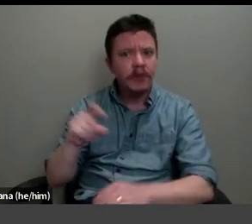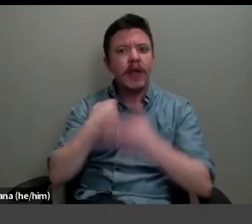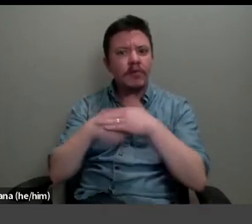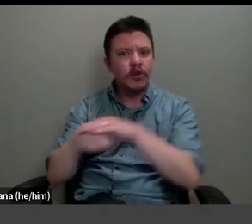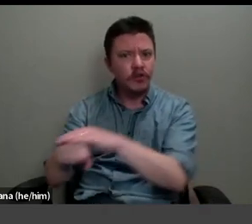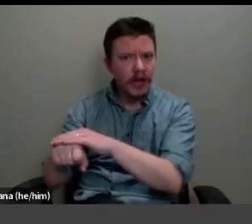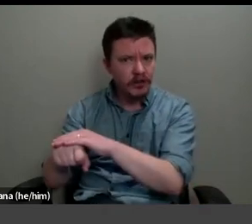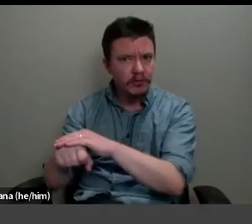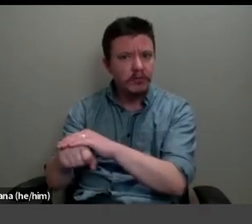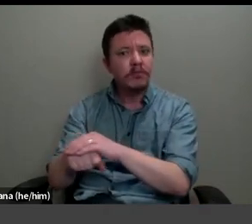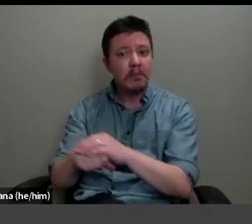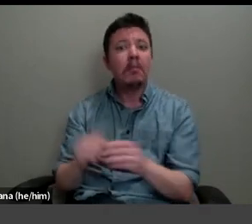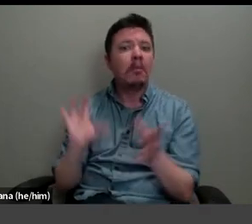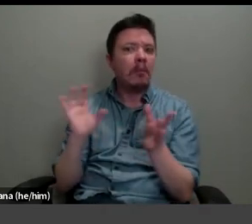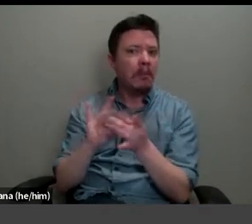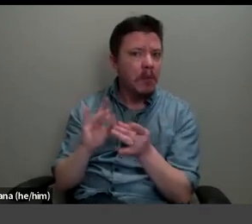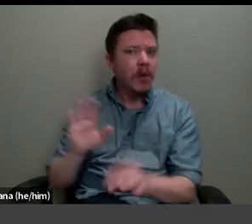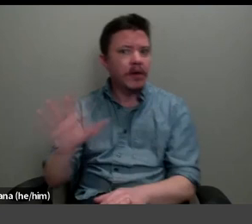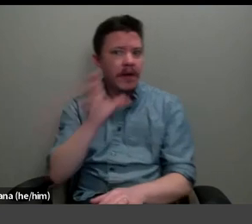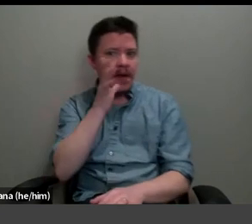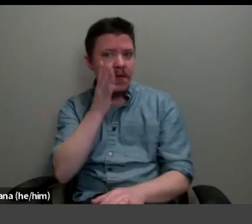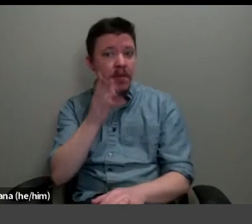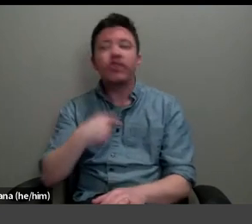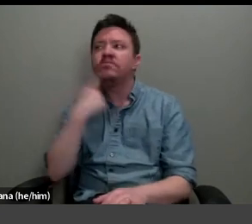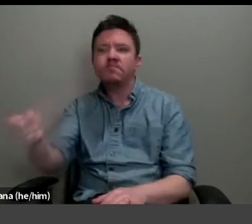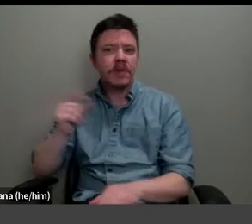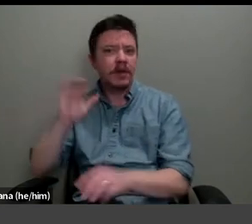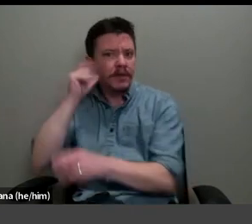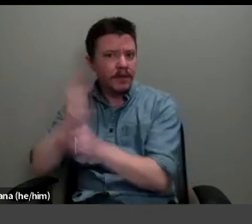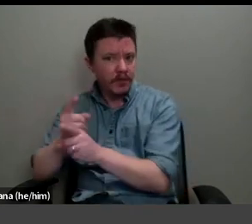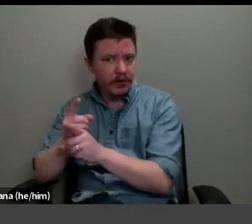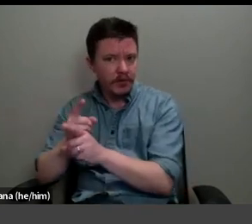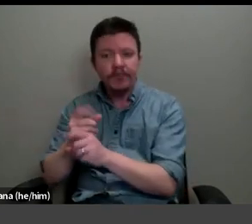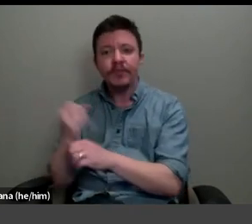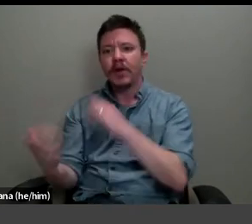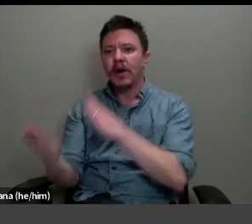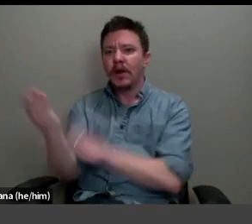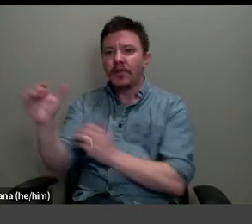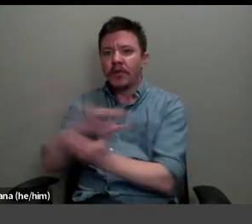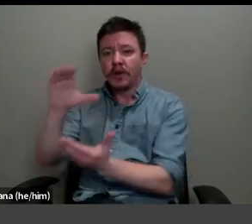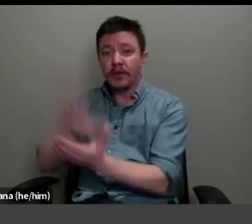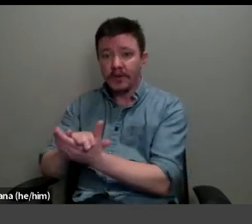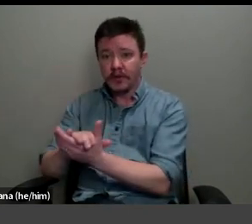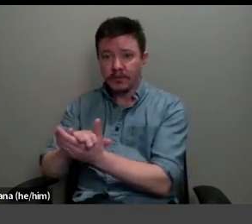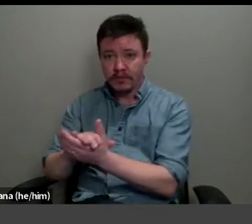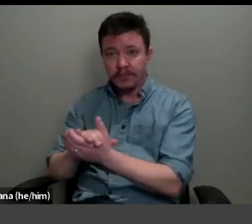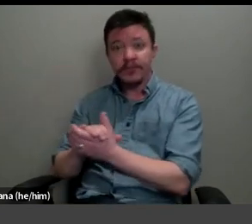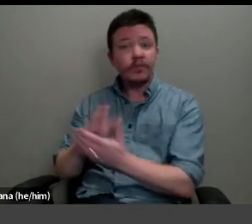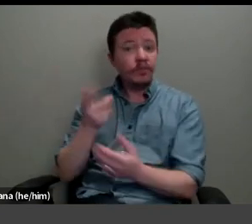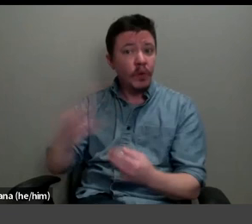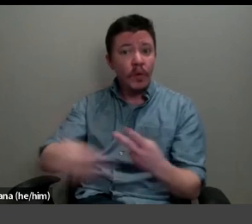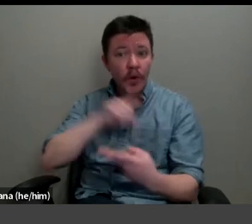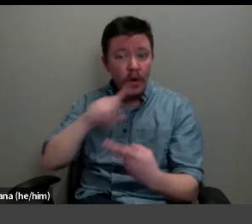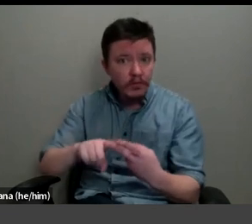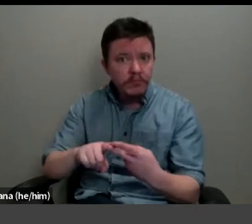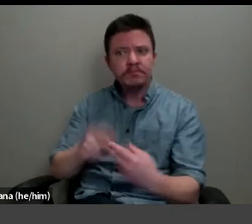purportedly given by his mother to his sister on the morning of her wedding to Roussel, or in his close at hand